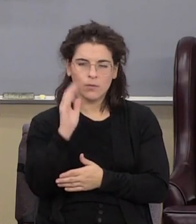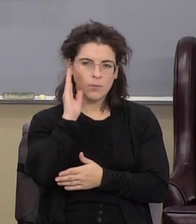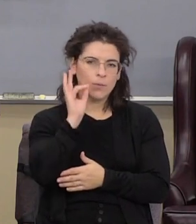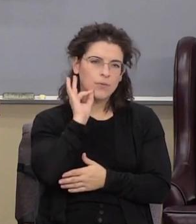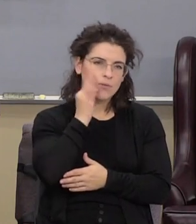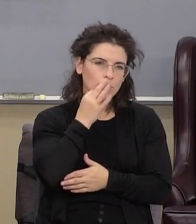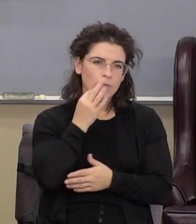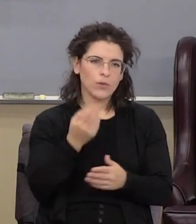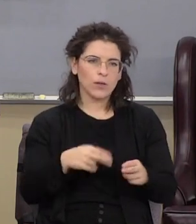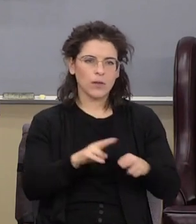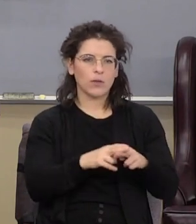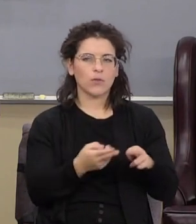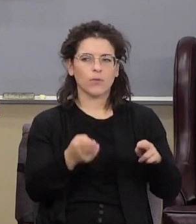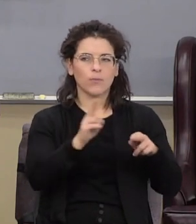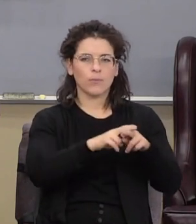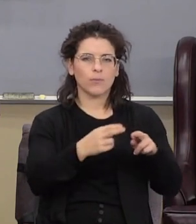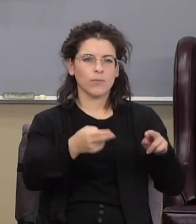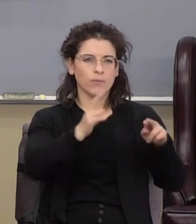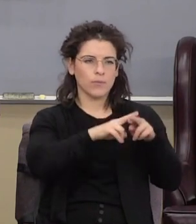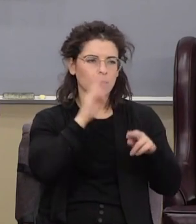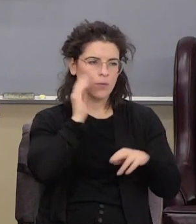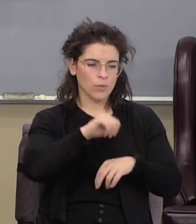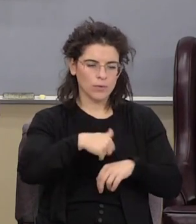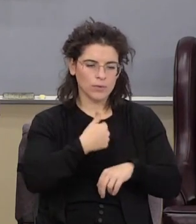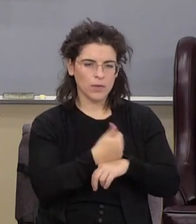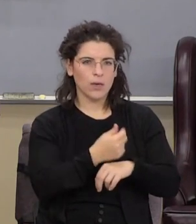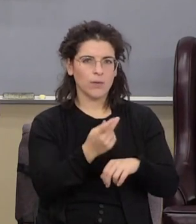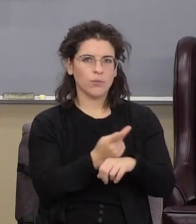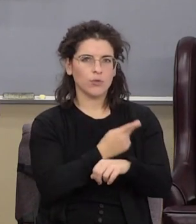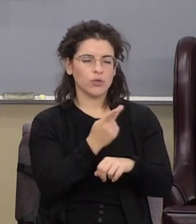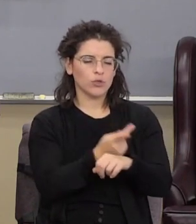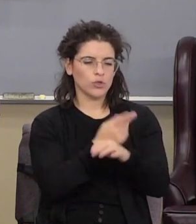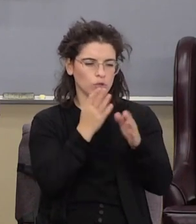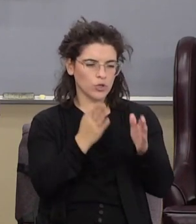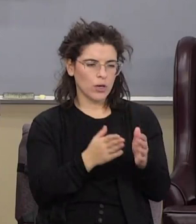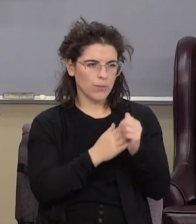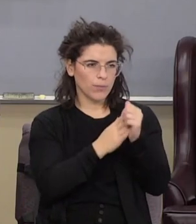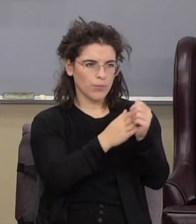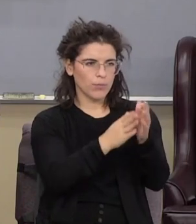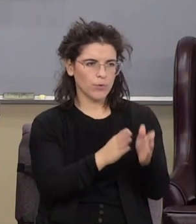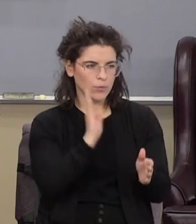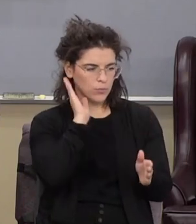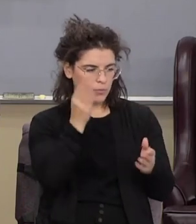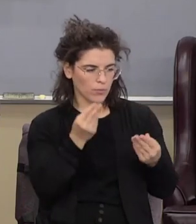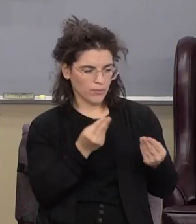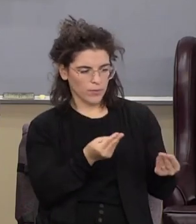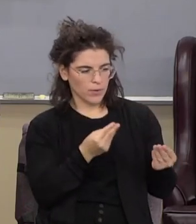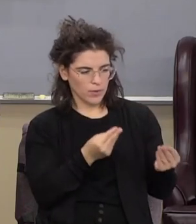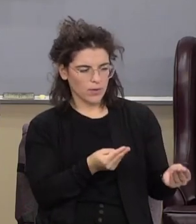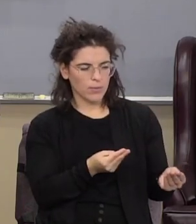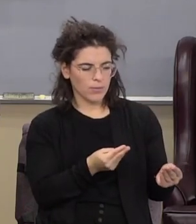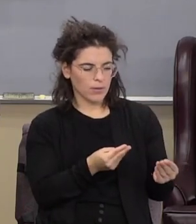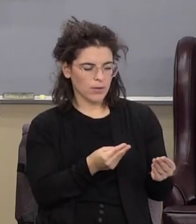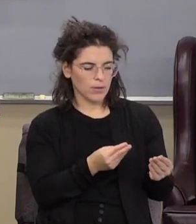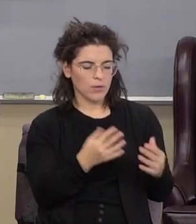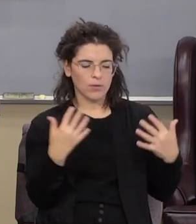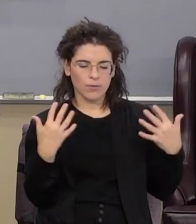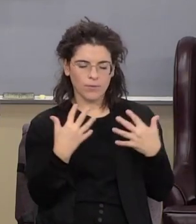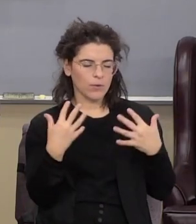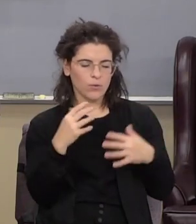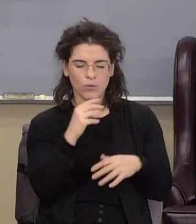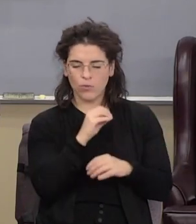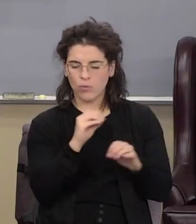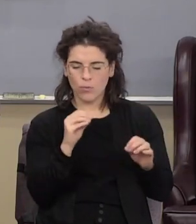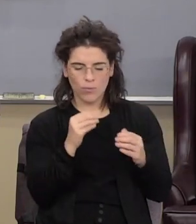and increased and I will set up shepherds over them which shall feed them and they shall fear no more